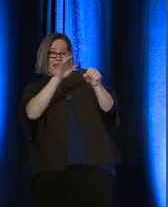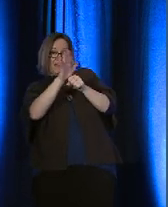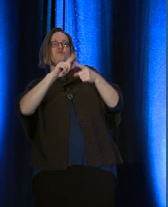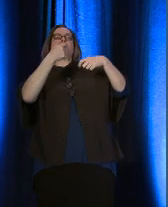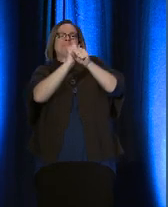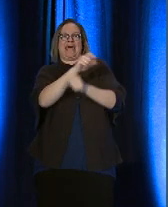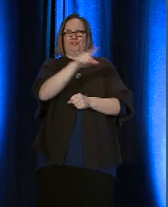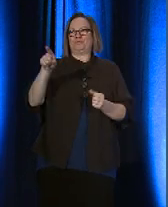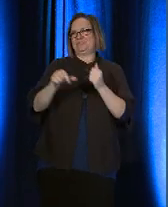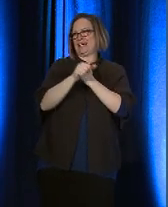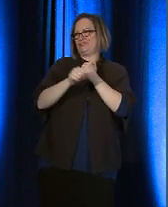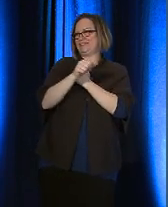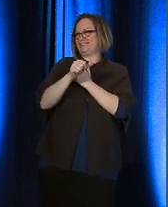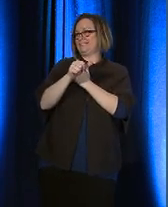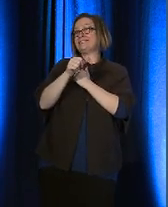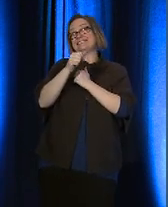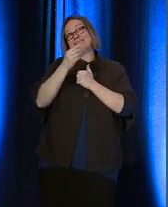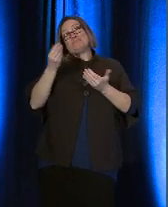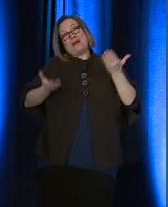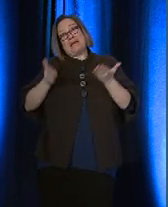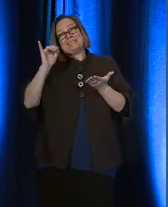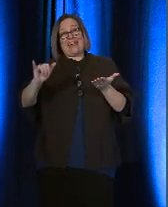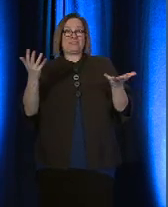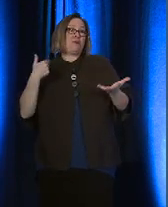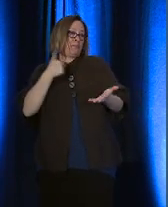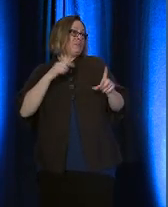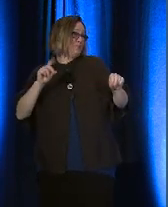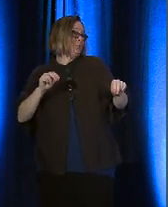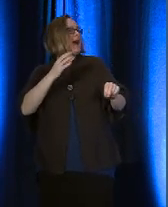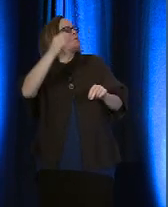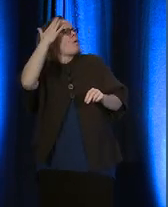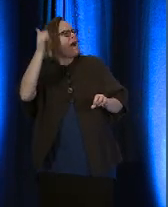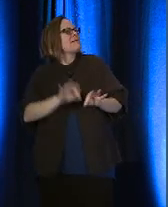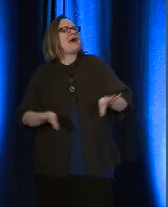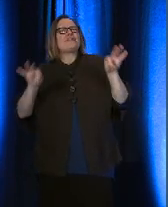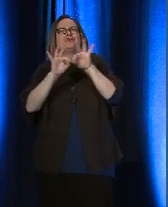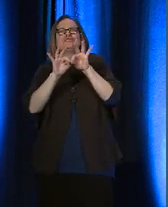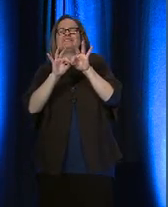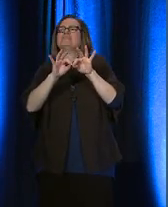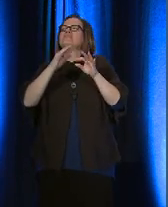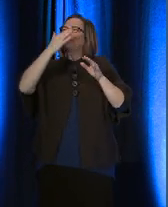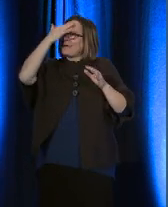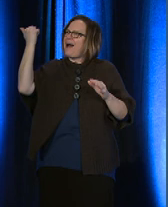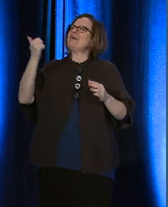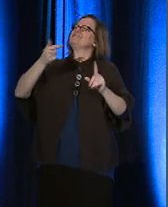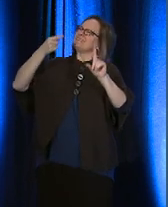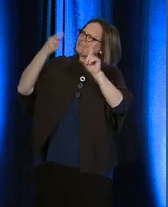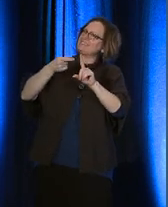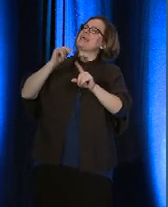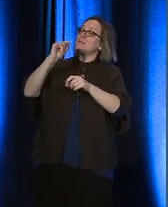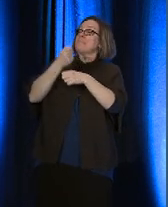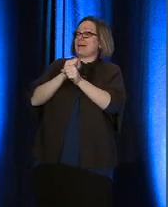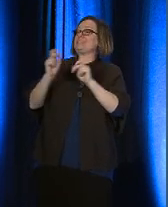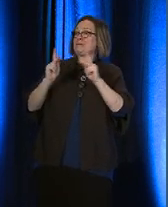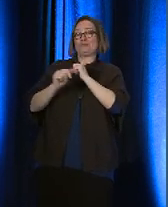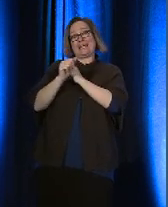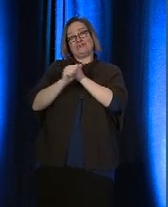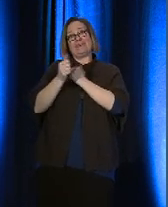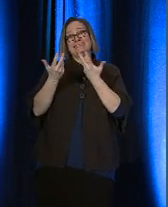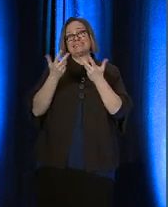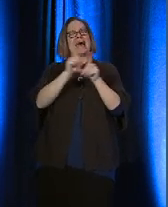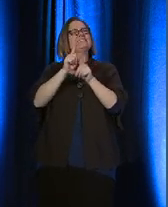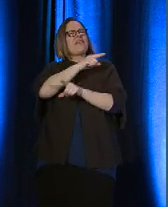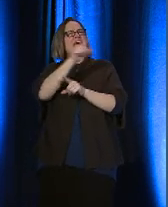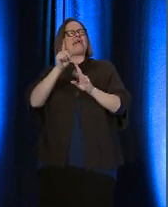And perhaps that's what we do, and why it matters, in part, is precisely because it makes people dangerous, as they